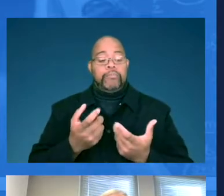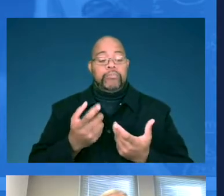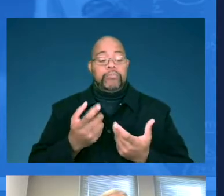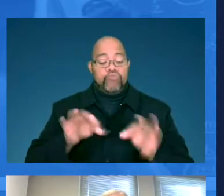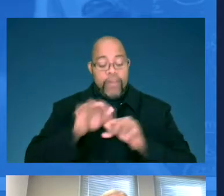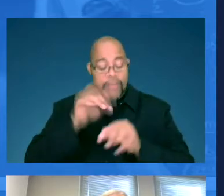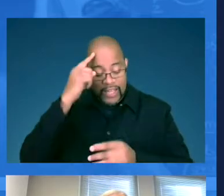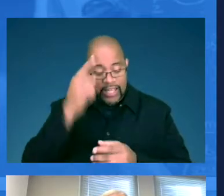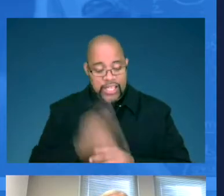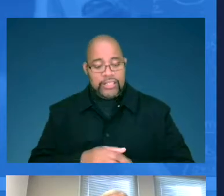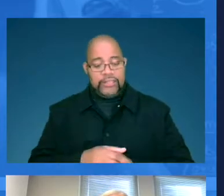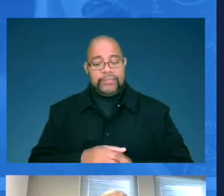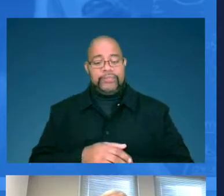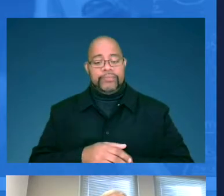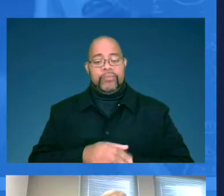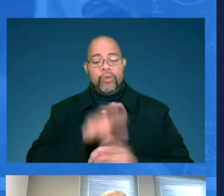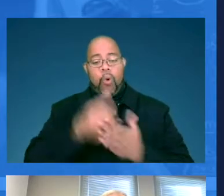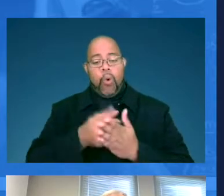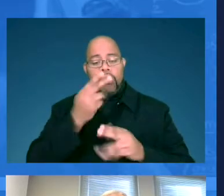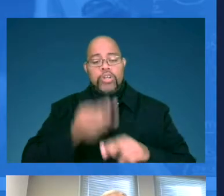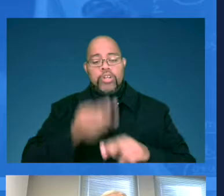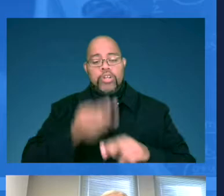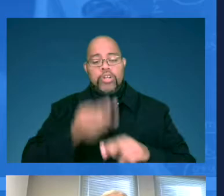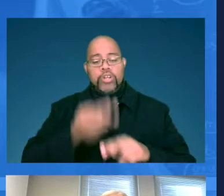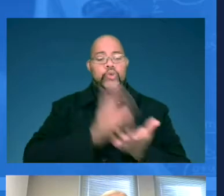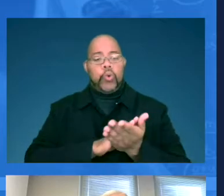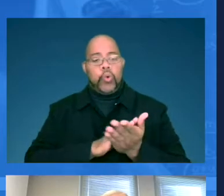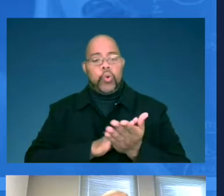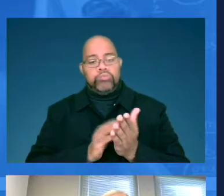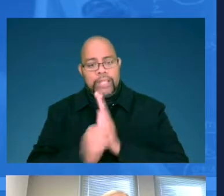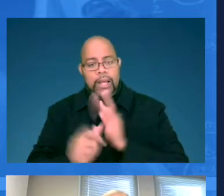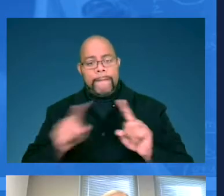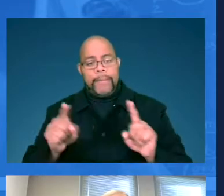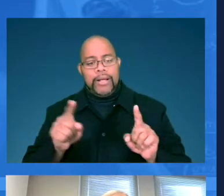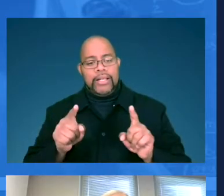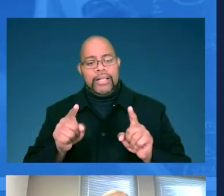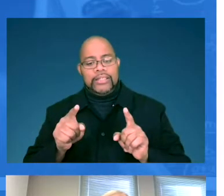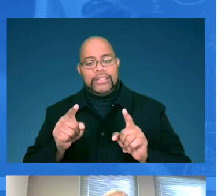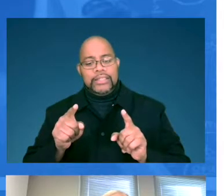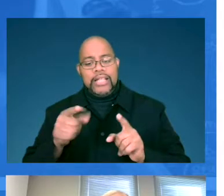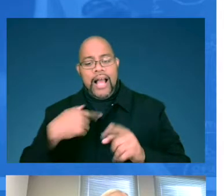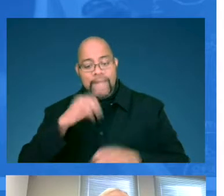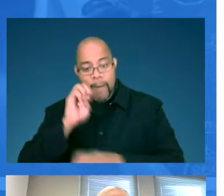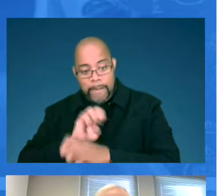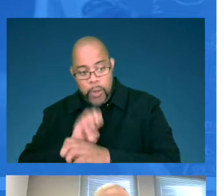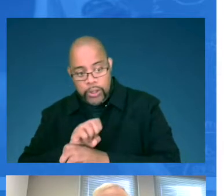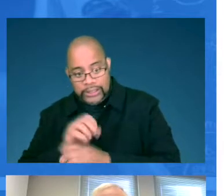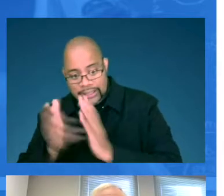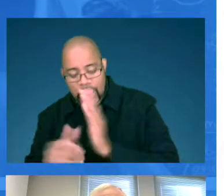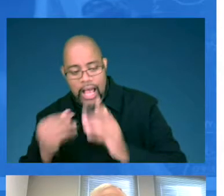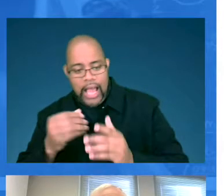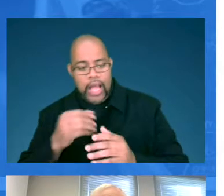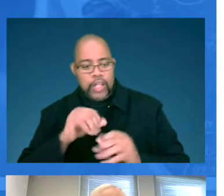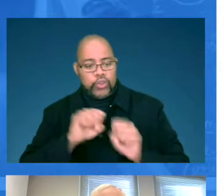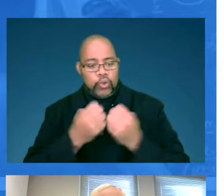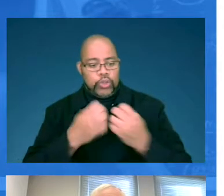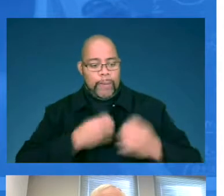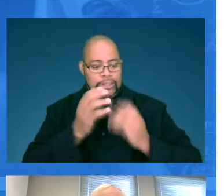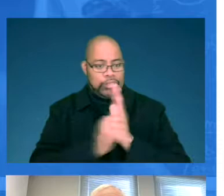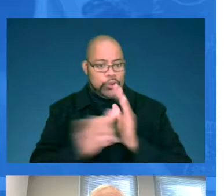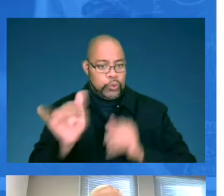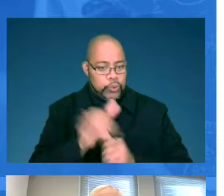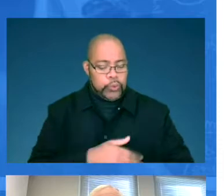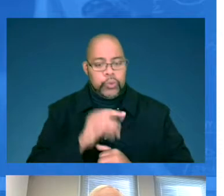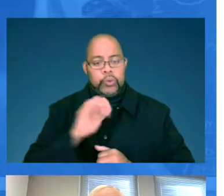of those will increase academic skills, but they are employability and social-emotional skills as well. So here's a tool that we utilize.